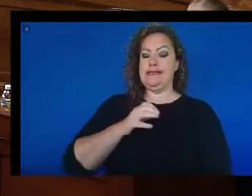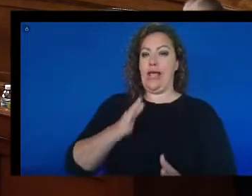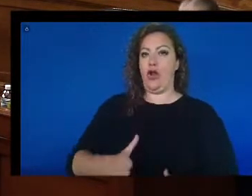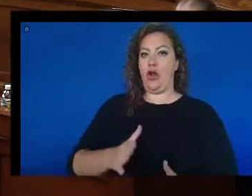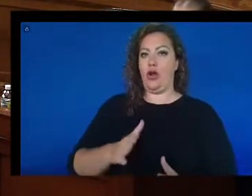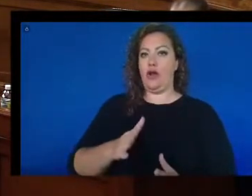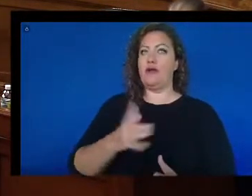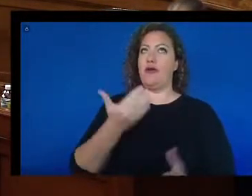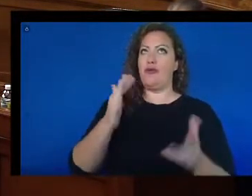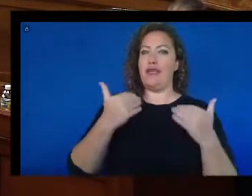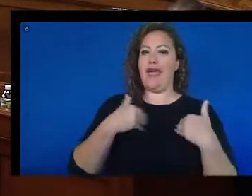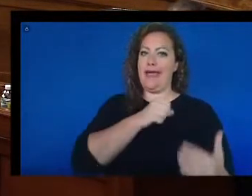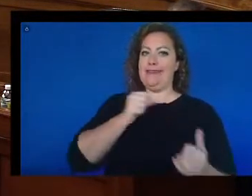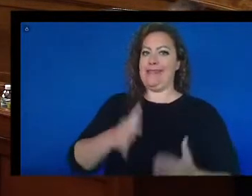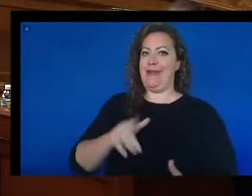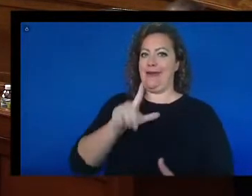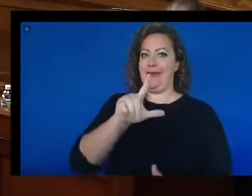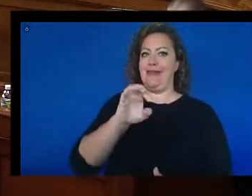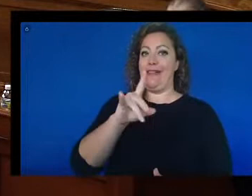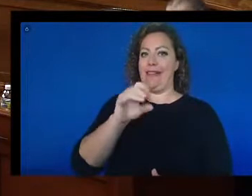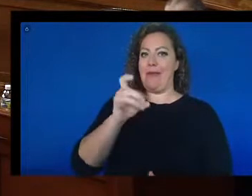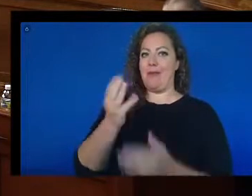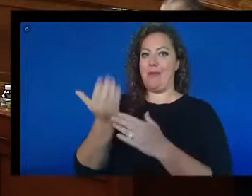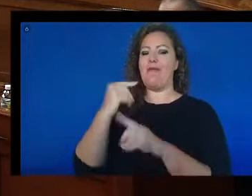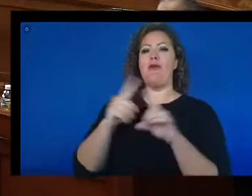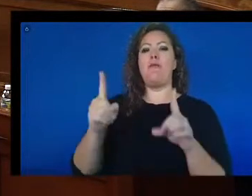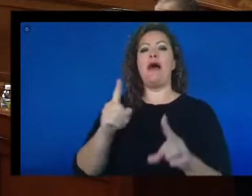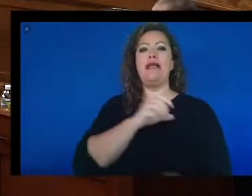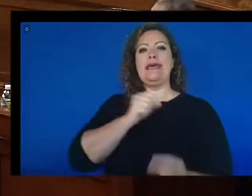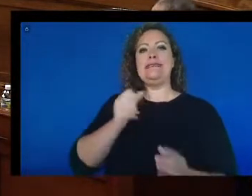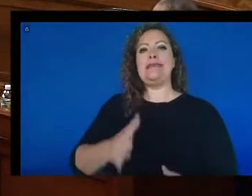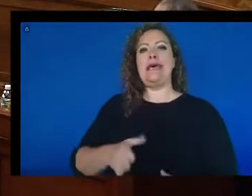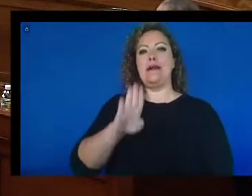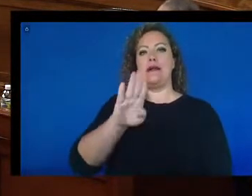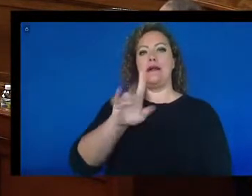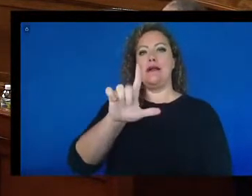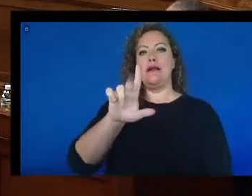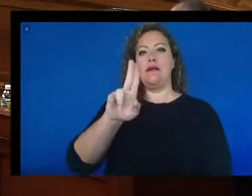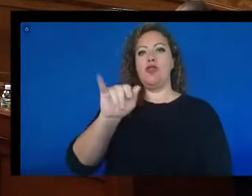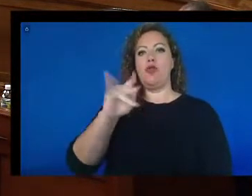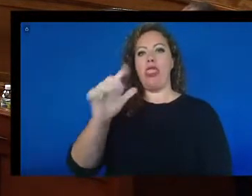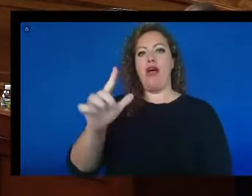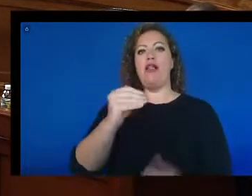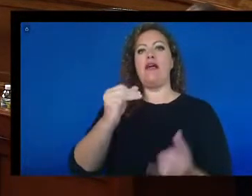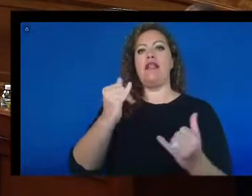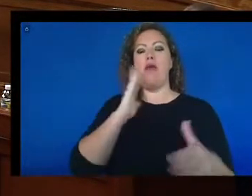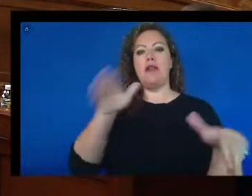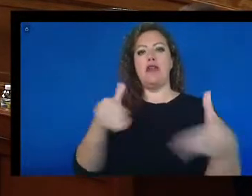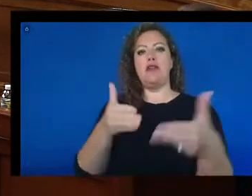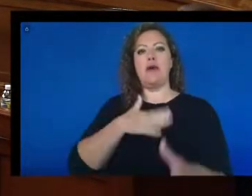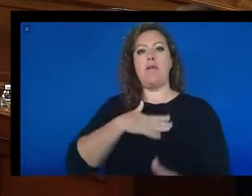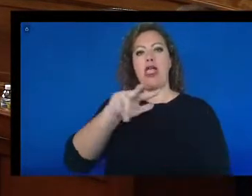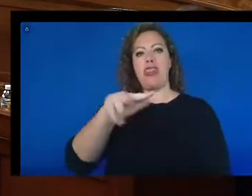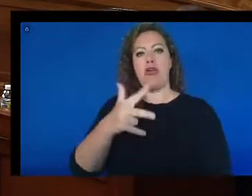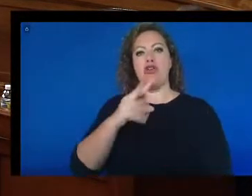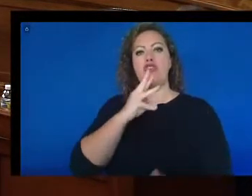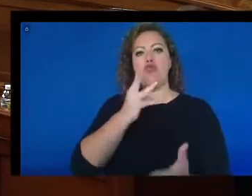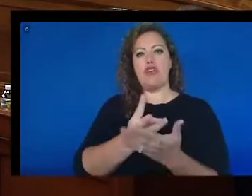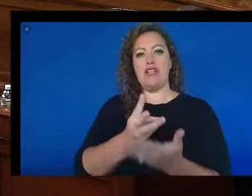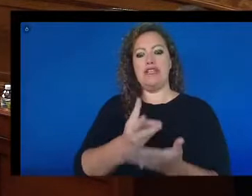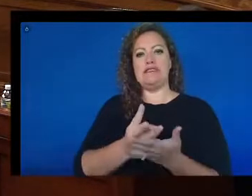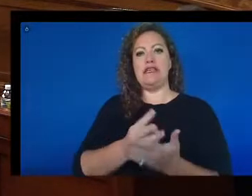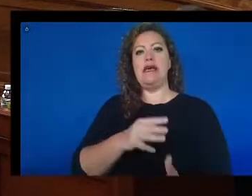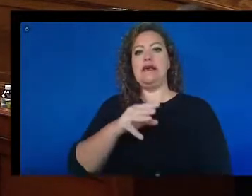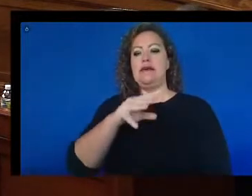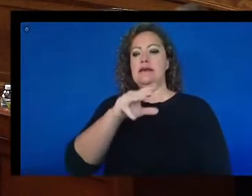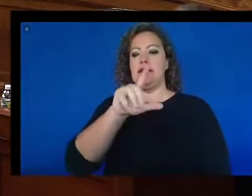had a Senator Lieberman. Senator Blumenthal has joined us, and now I'll introduce our third witness, Ms. Lieberman. Thank you